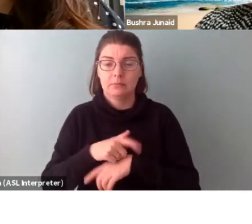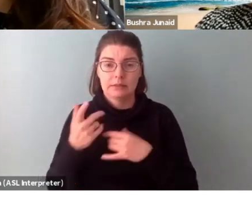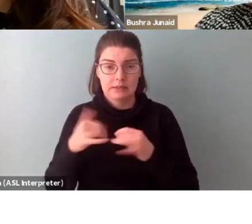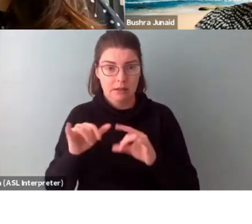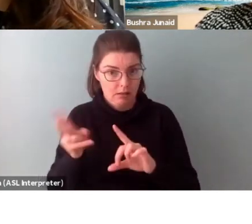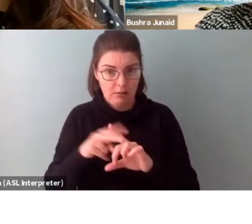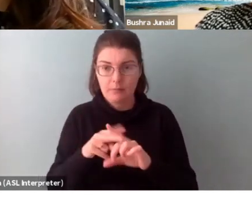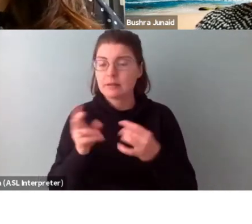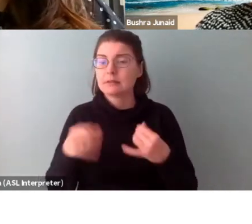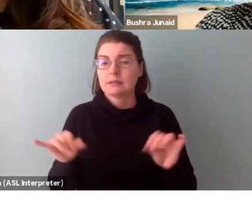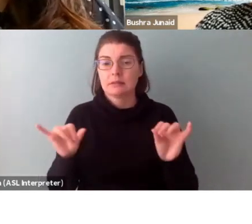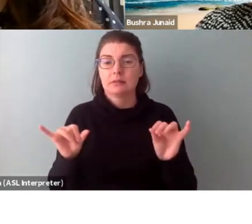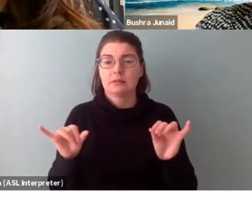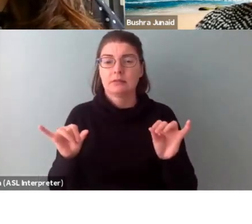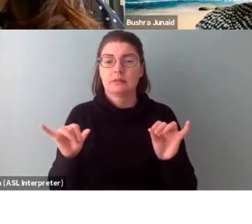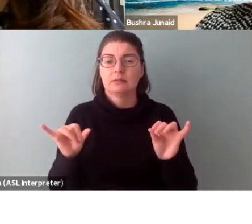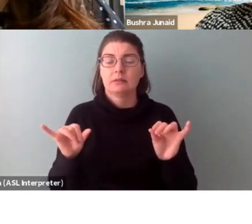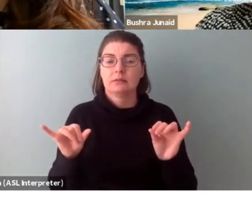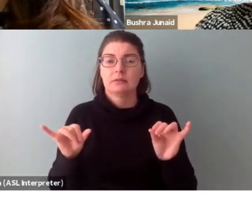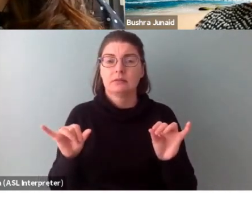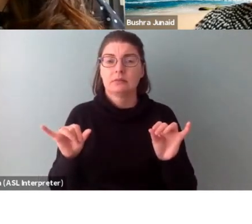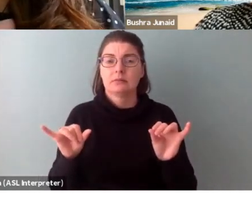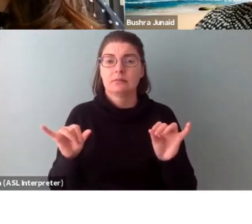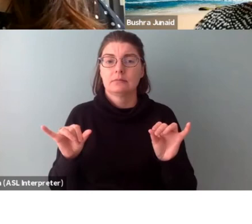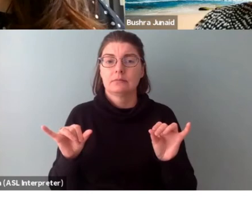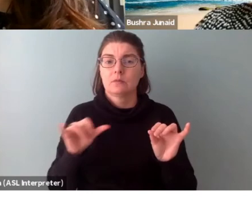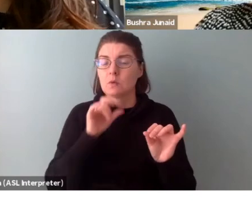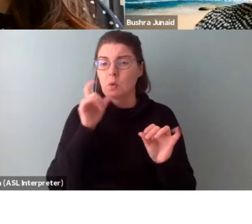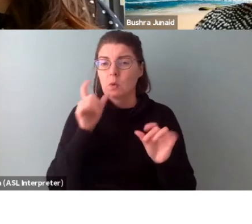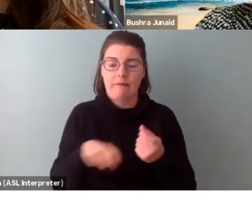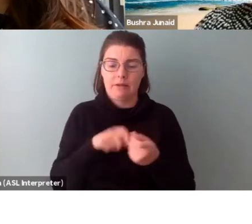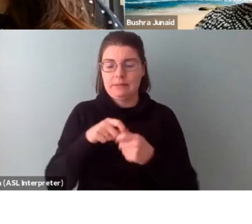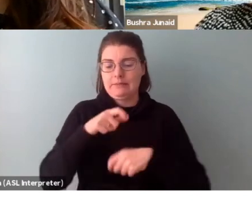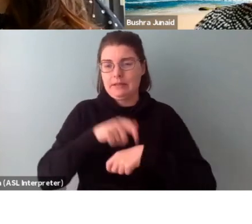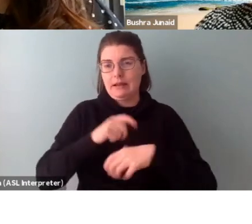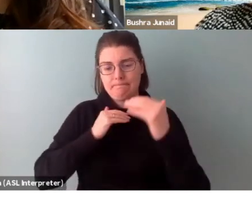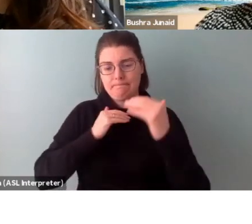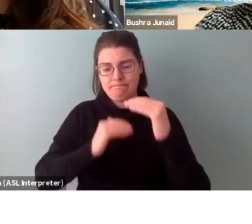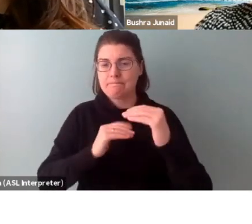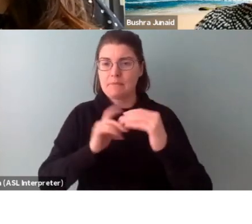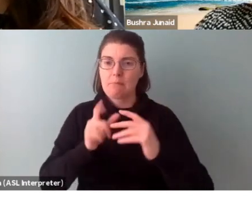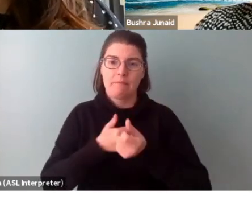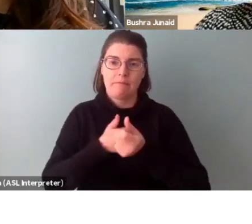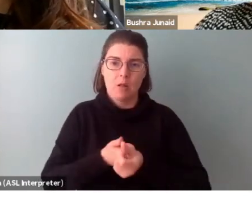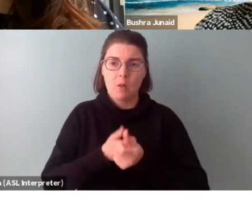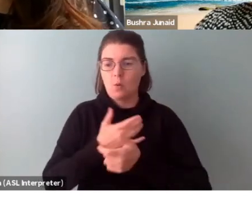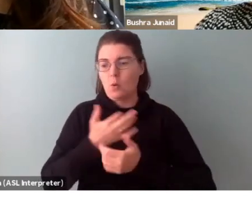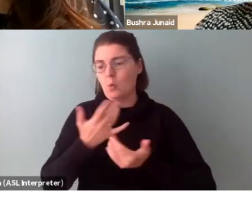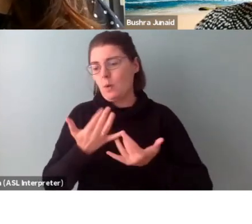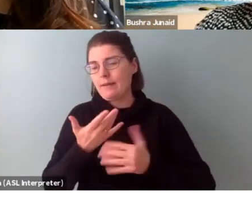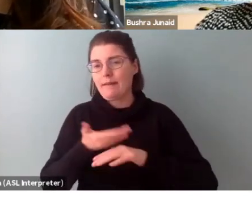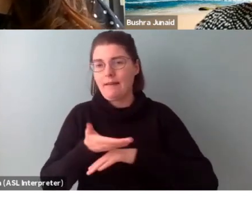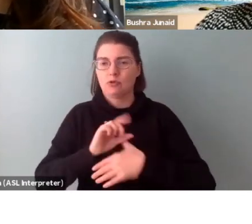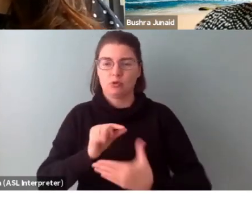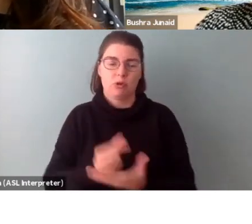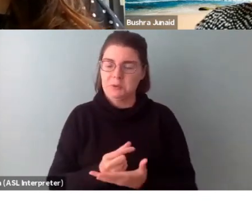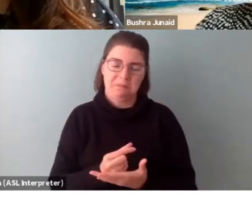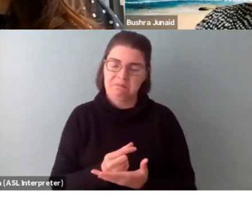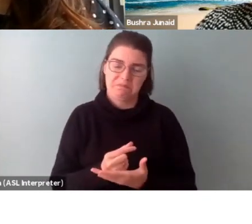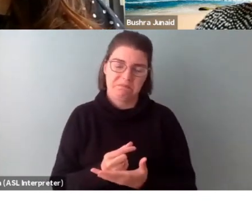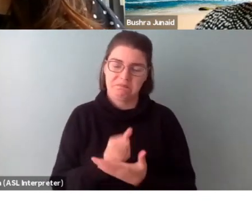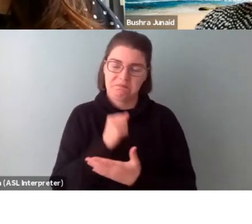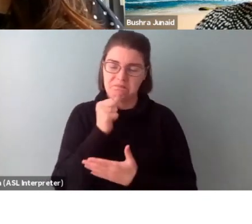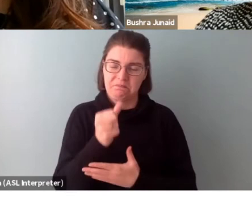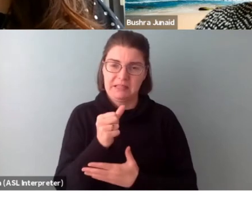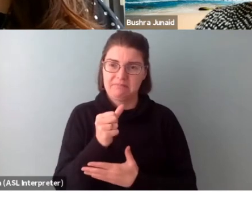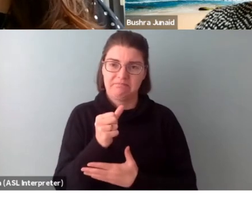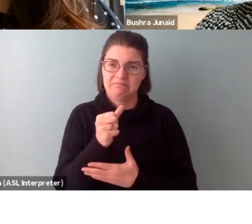relevant, and you don't have a particular time frame that you need to wait after you've graduated from the